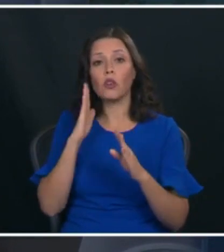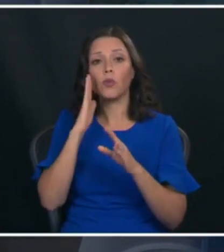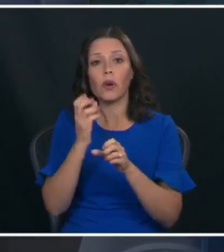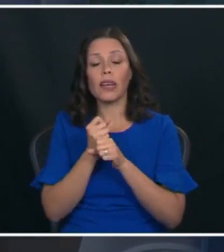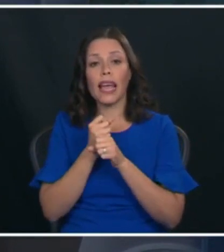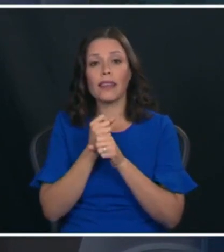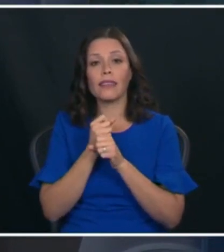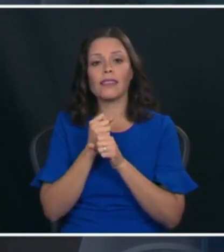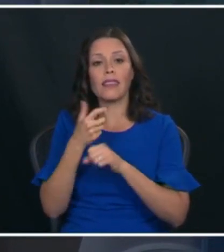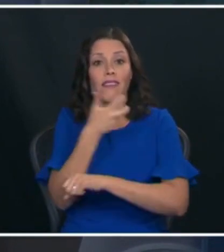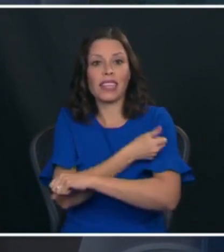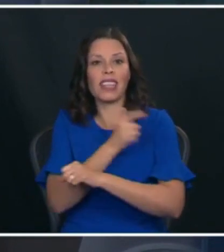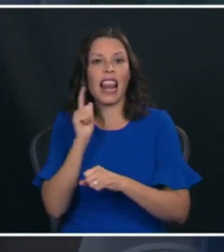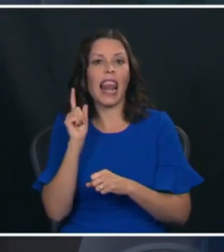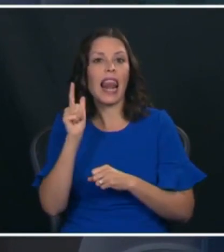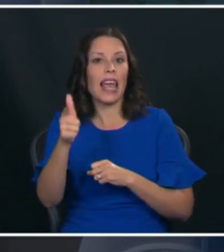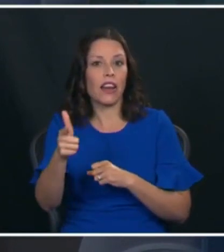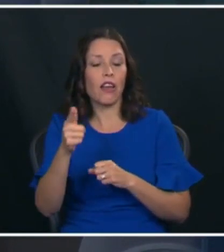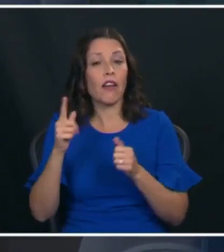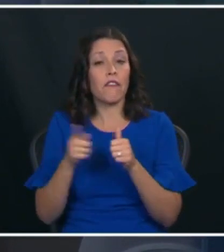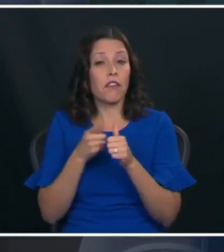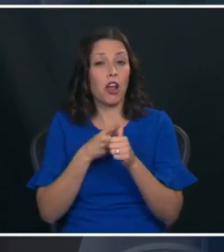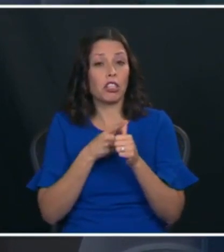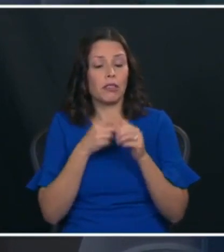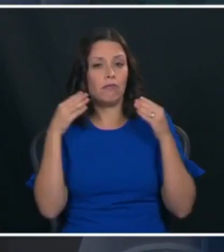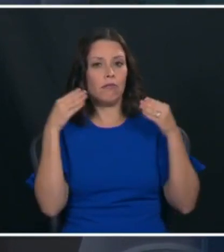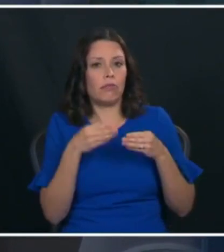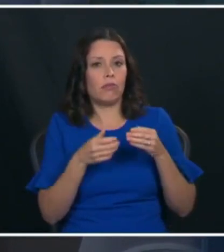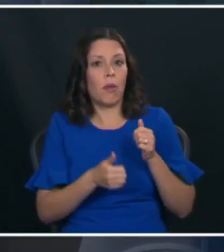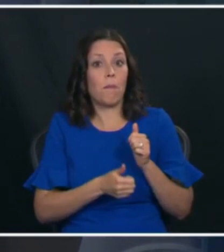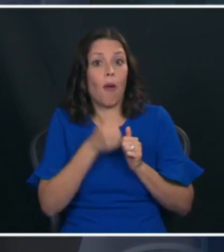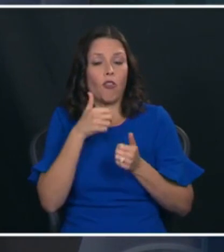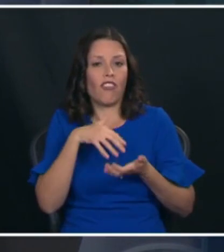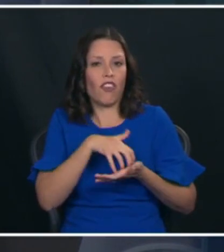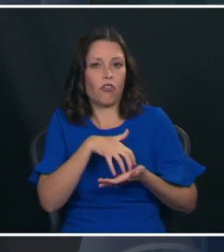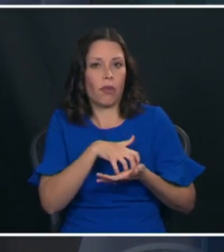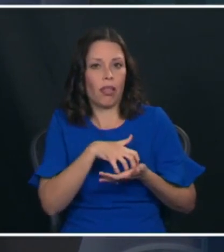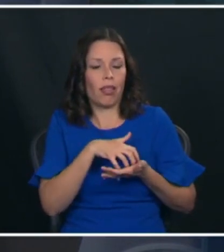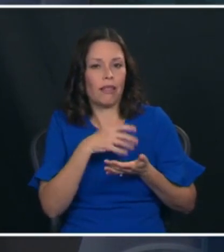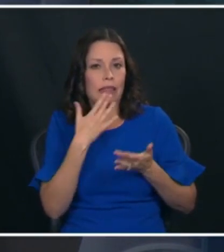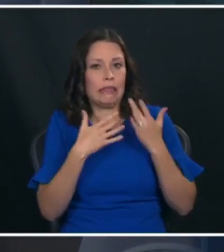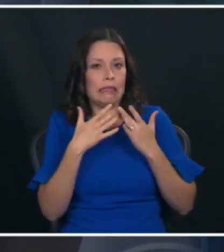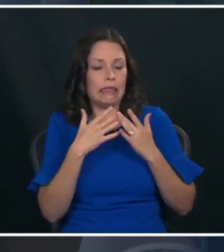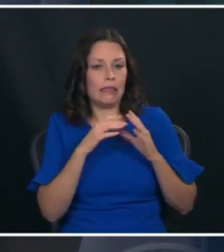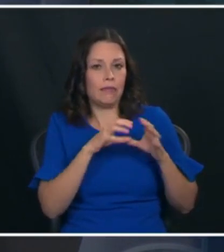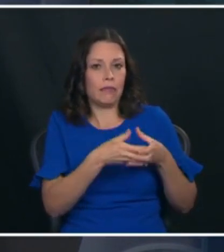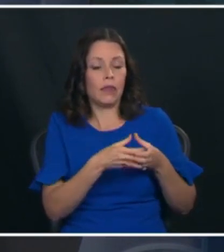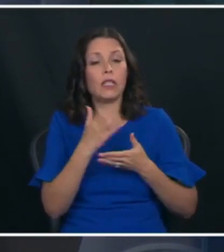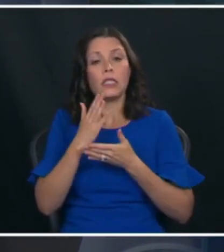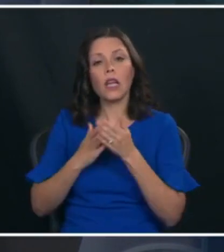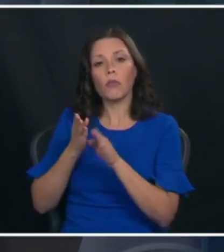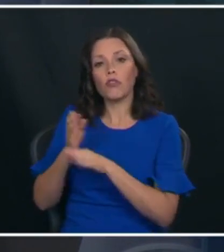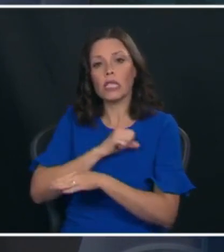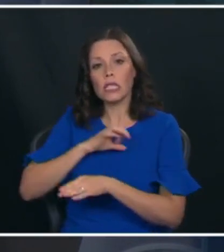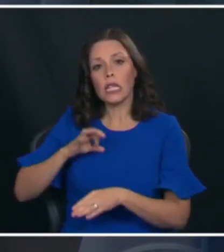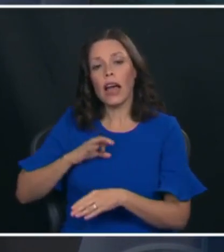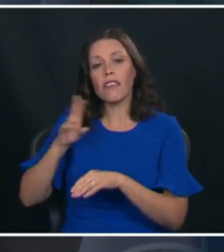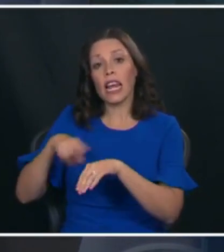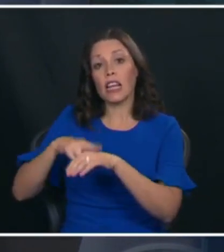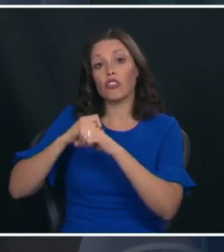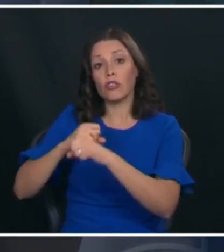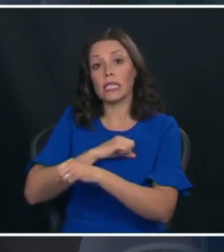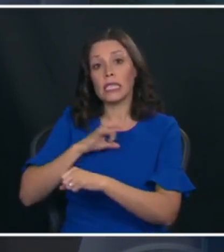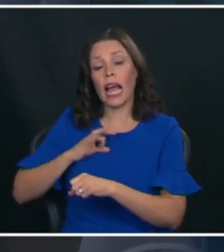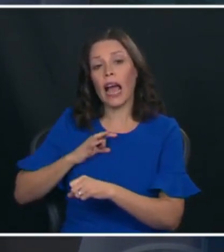at a later date to again prioritize the most vulnerable but some career staff national security staff for the